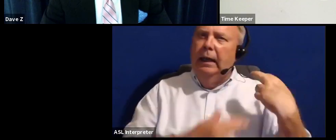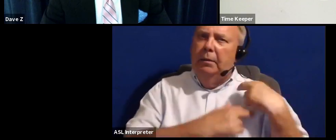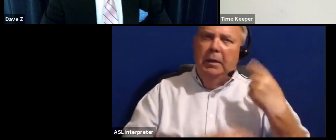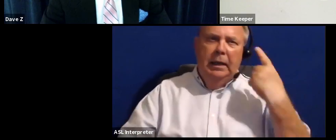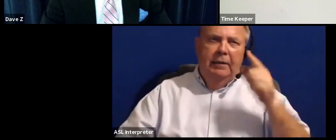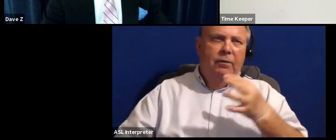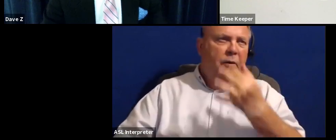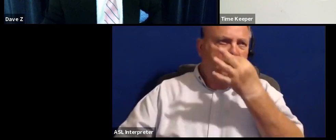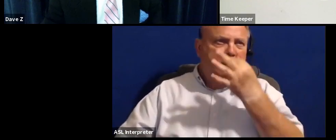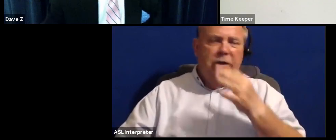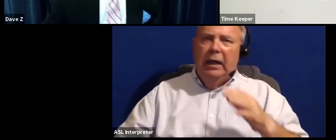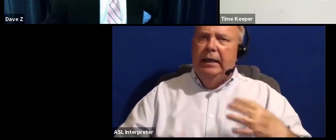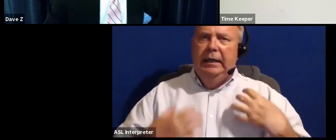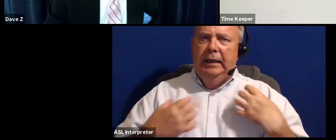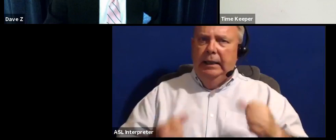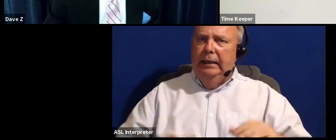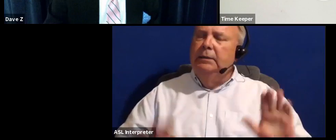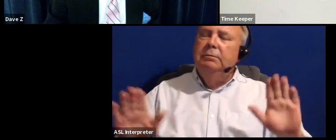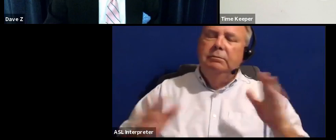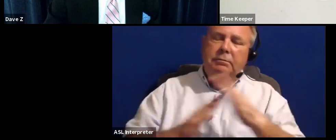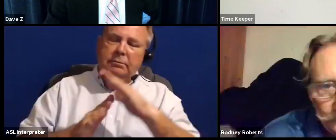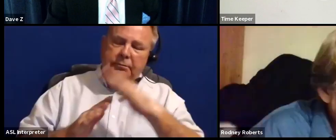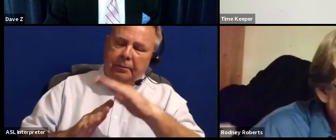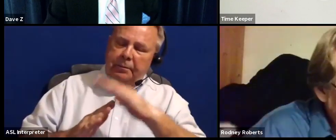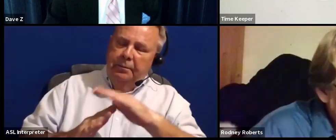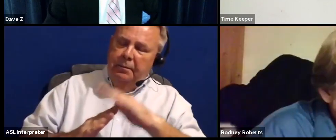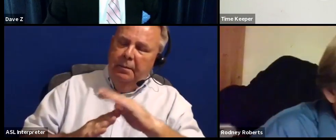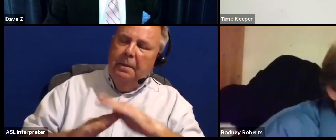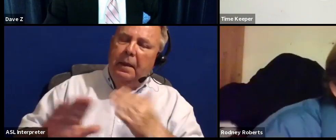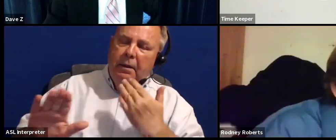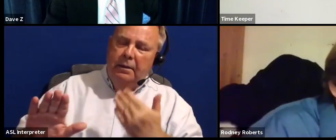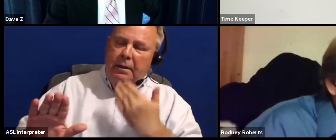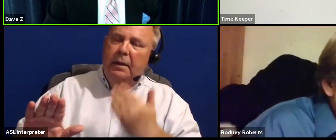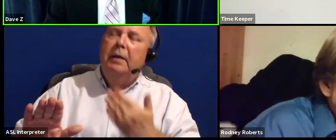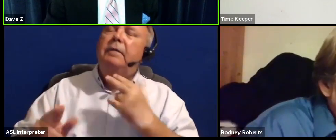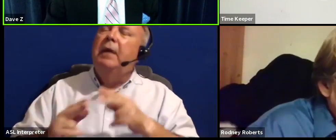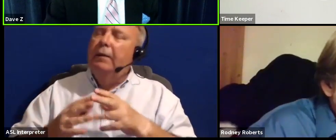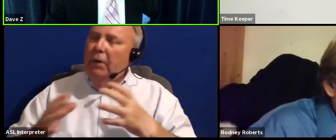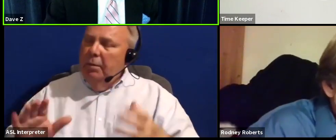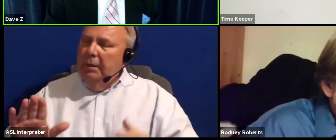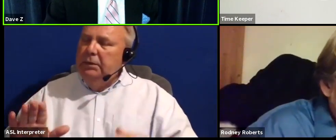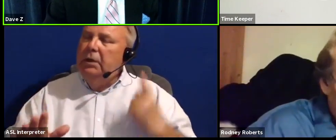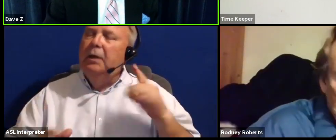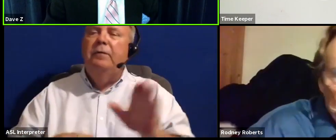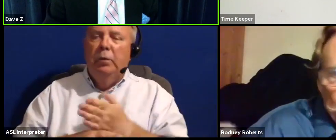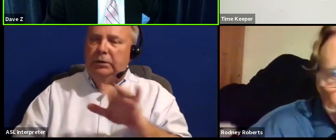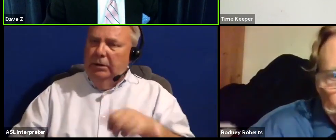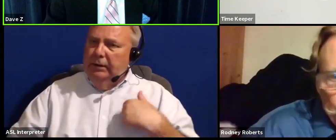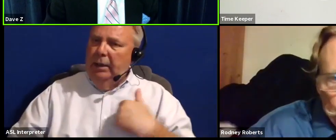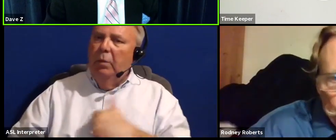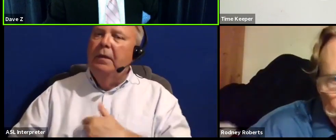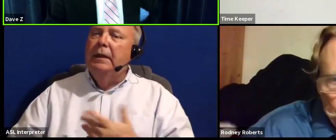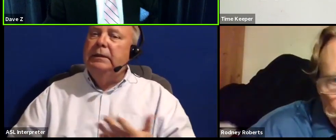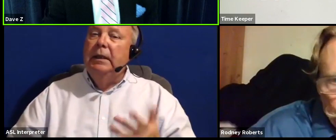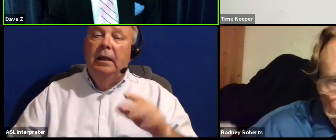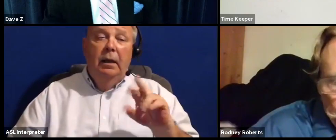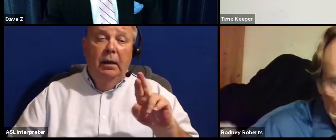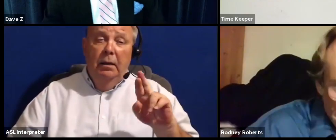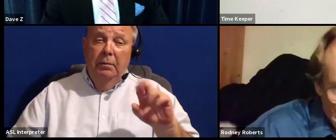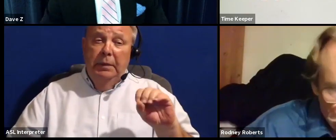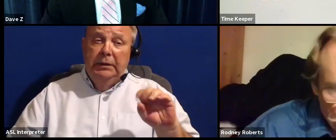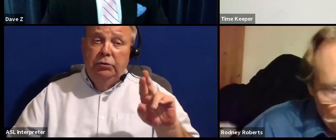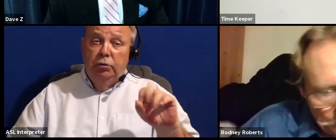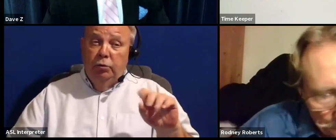condition that... Thank you very much for sharing that with us. Mr. Roberts,